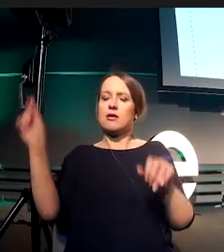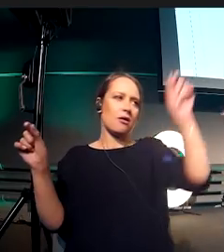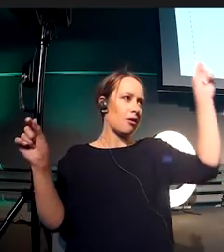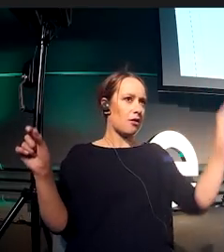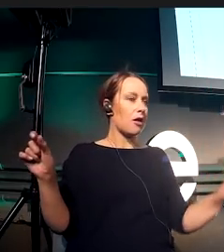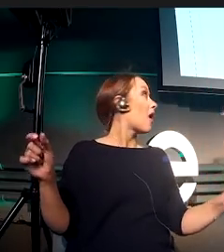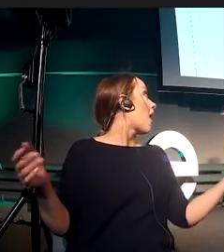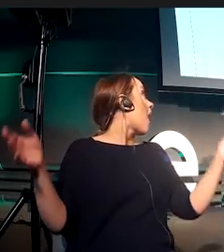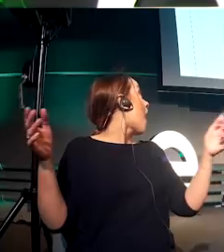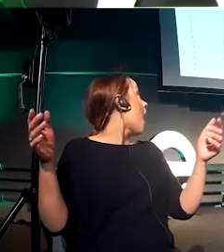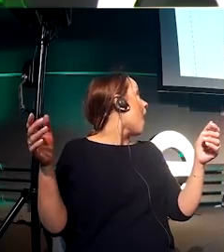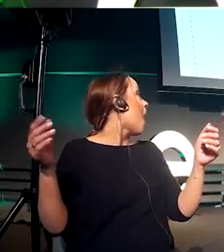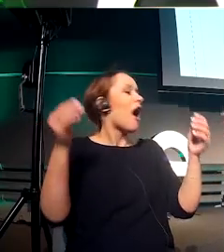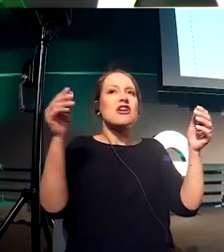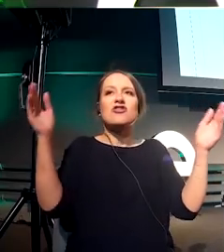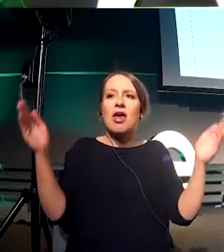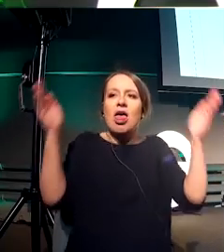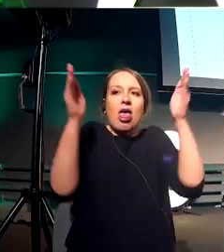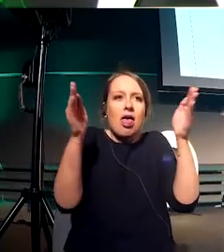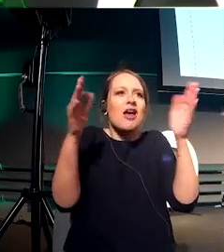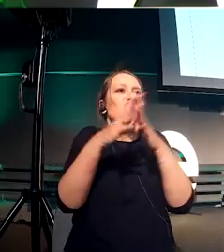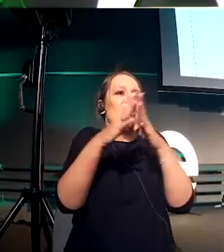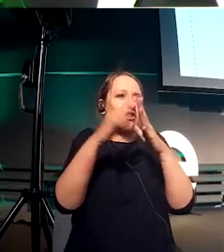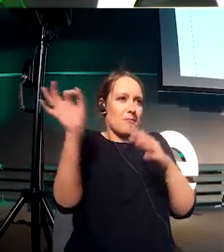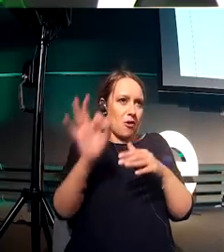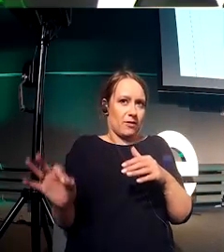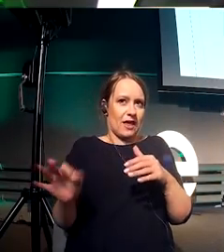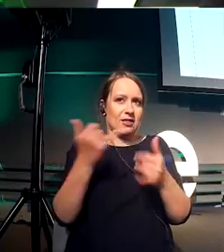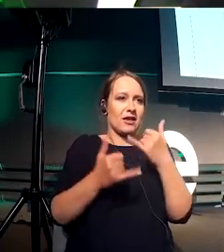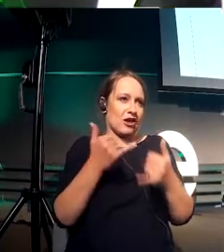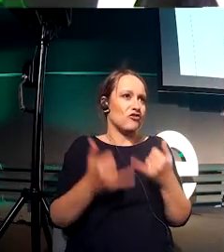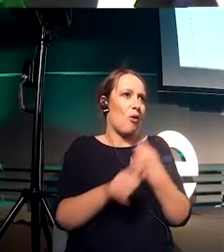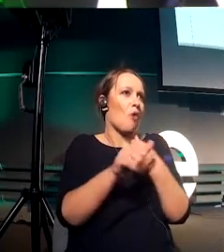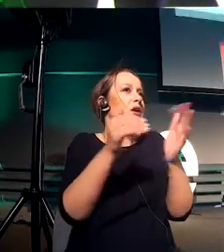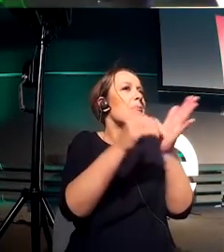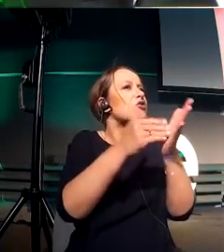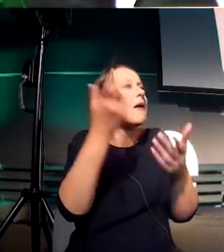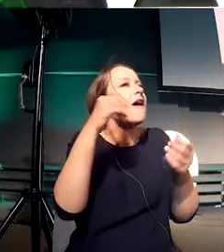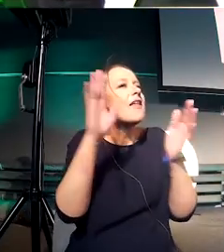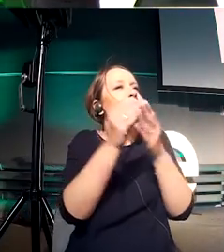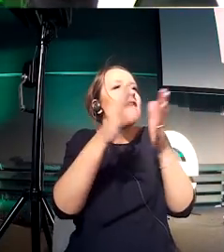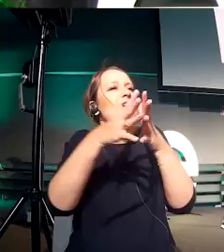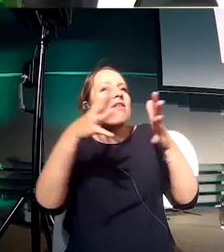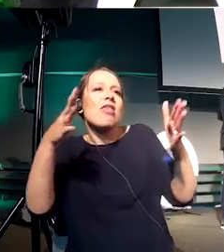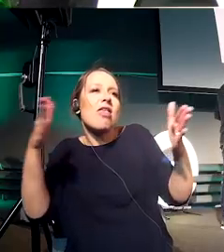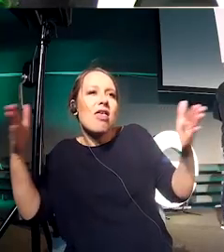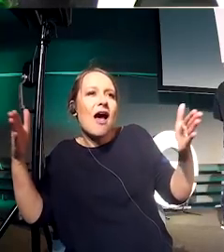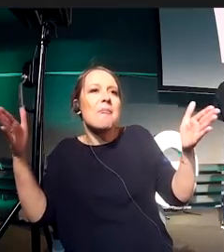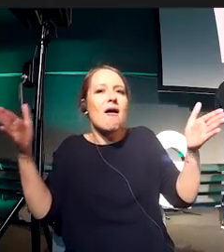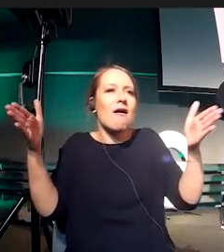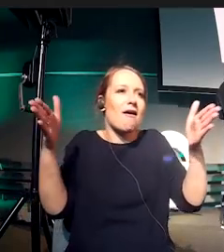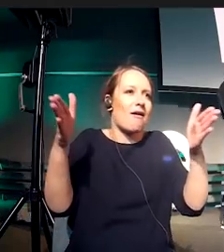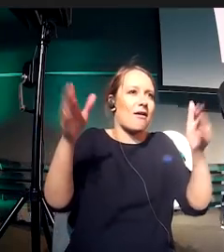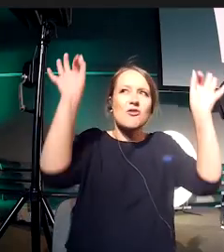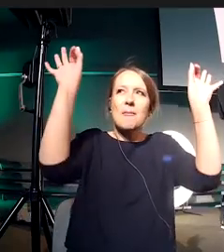whether you need something that's more dense or more wide, it changes as your designs are changing.